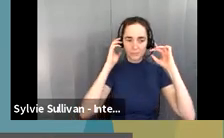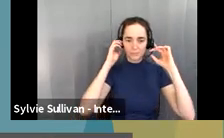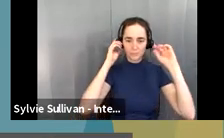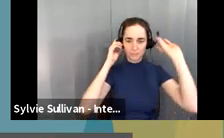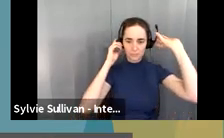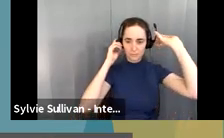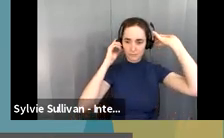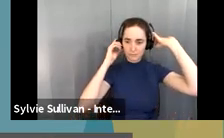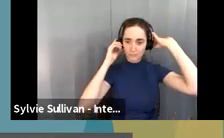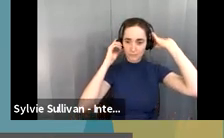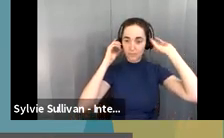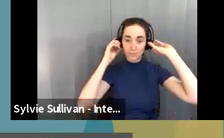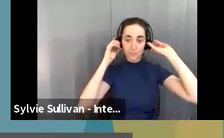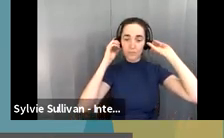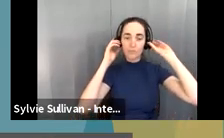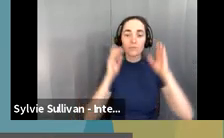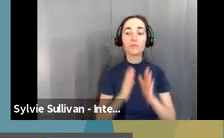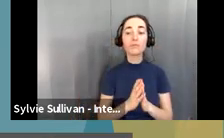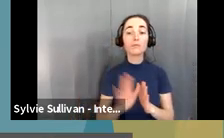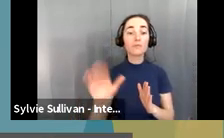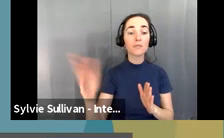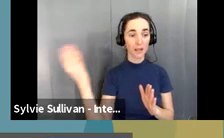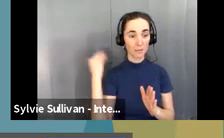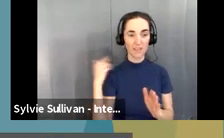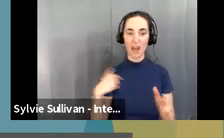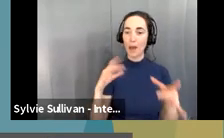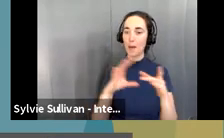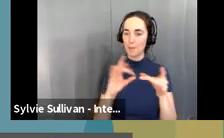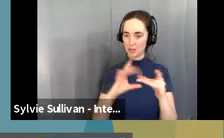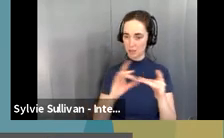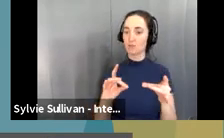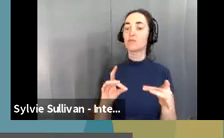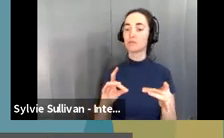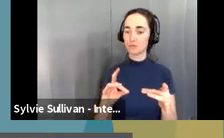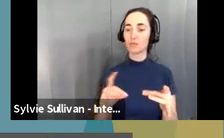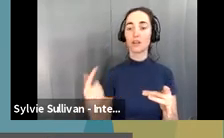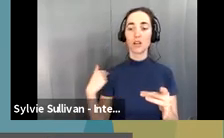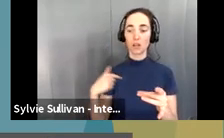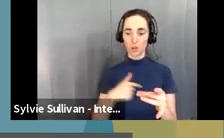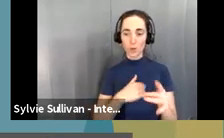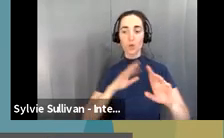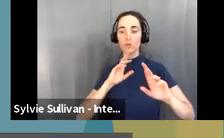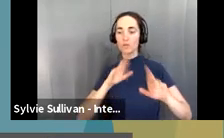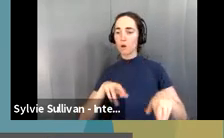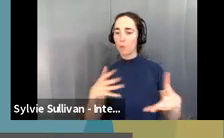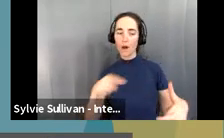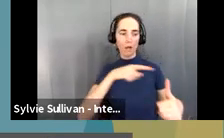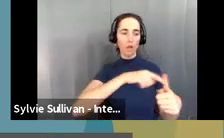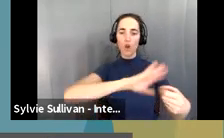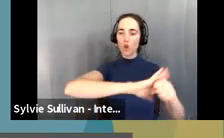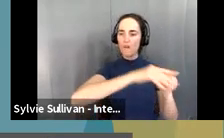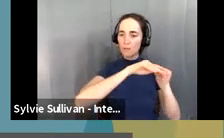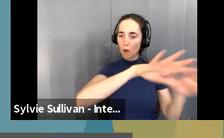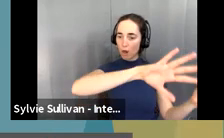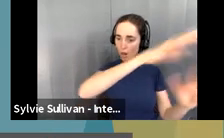All right. So, I was saying a little bit earlier about our COVID and weather event related responses and I'll come back and talk a little